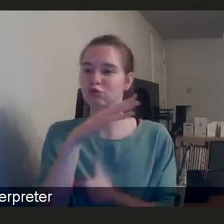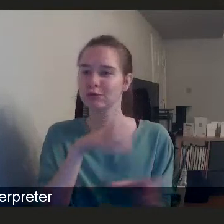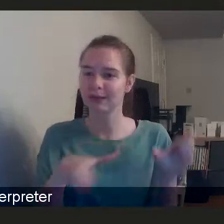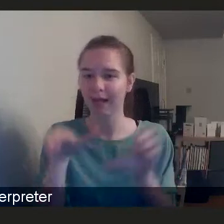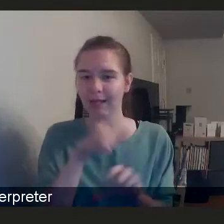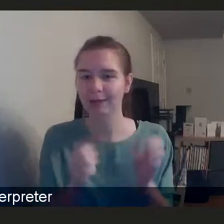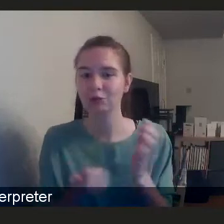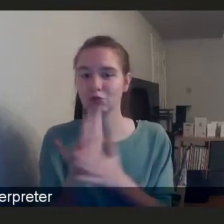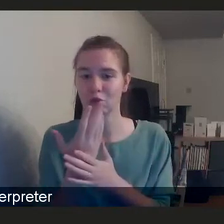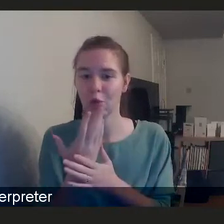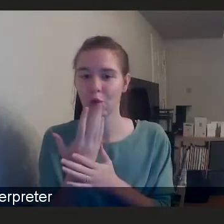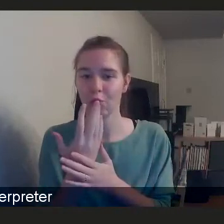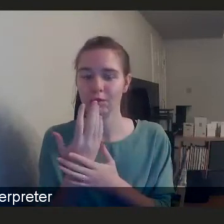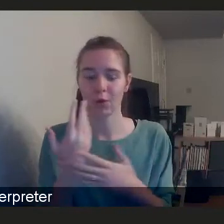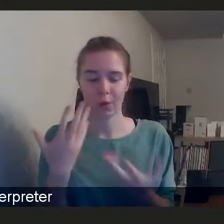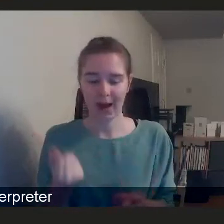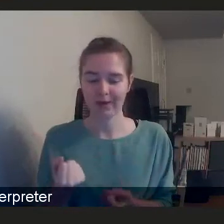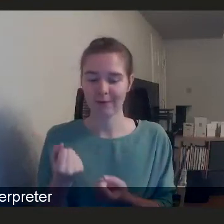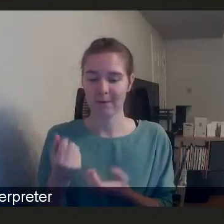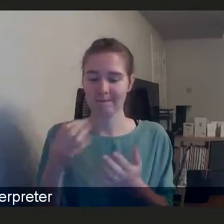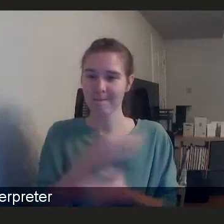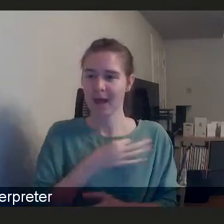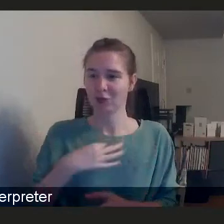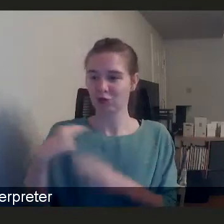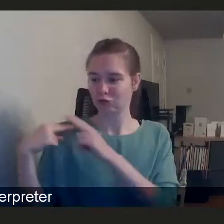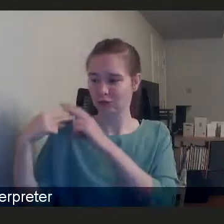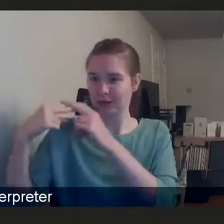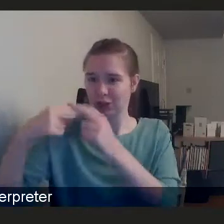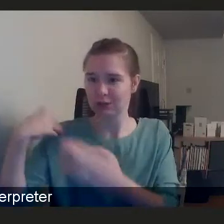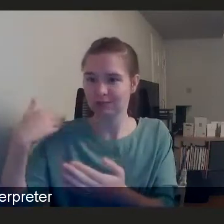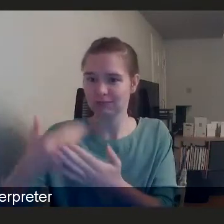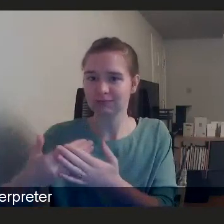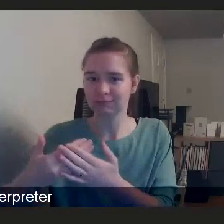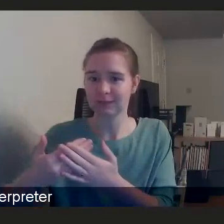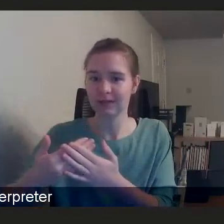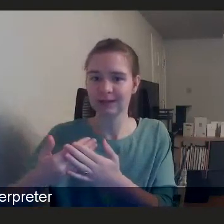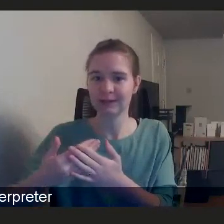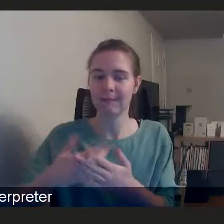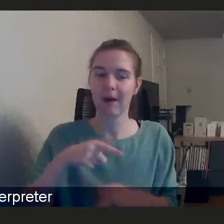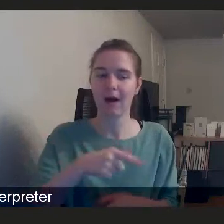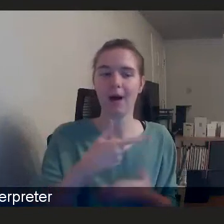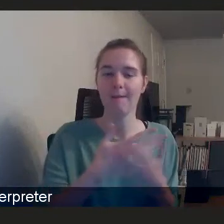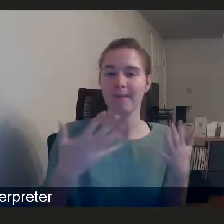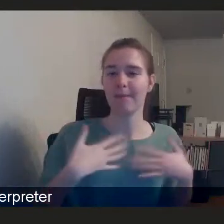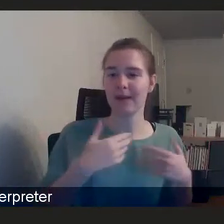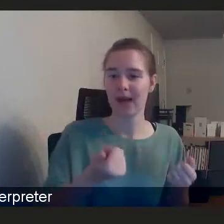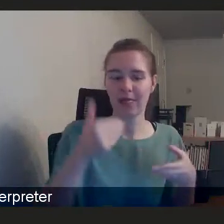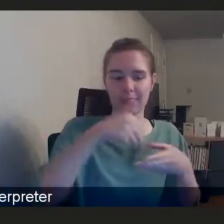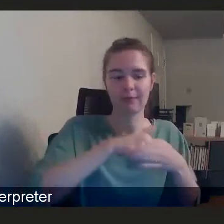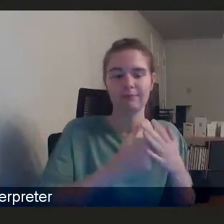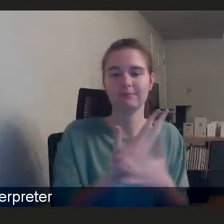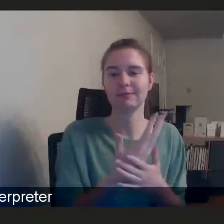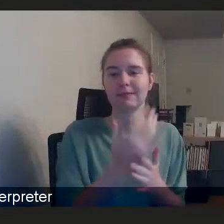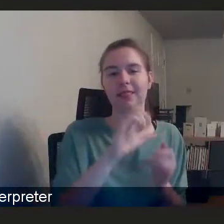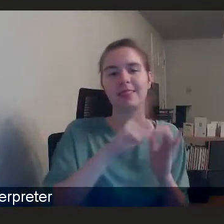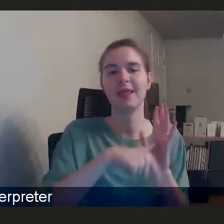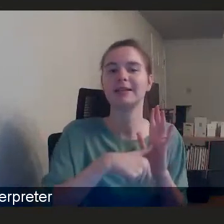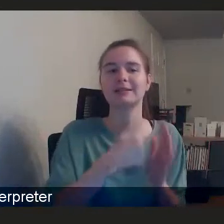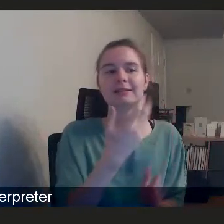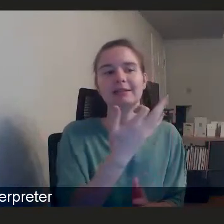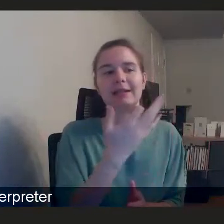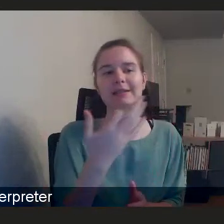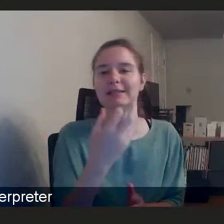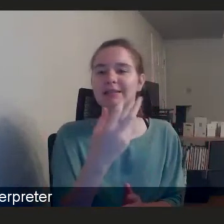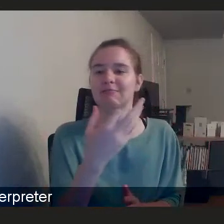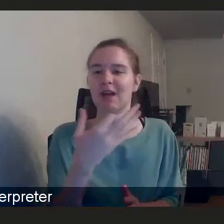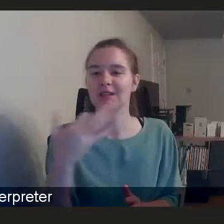medical traditions go far back much further than than the sort of late 19th century where public health emerged and then public mental health. The idea that